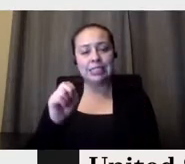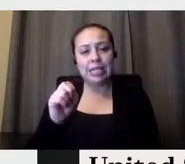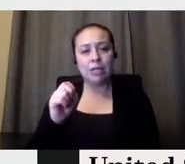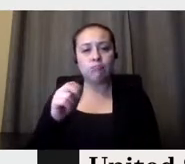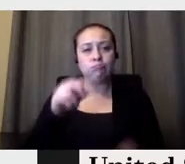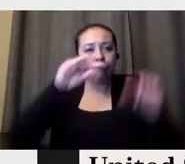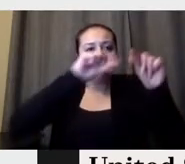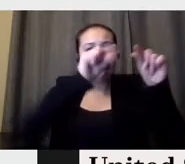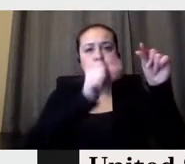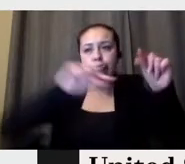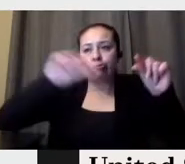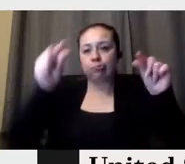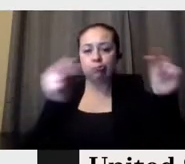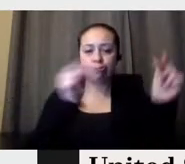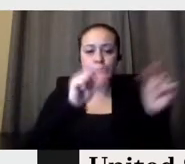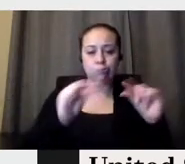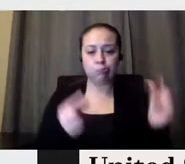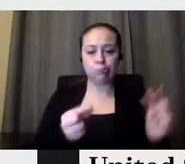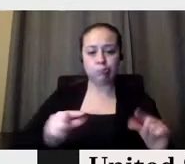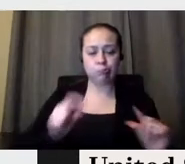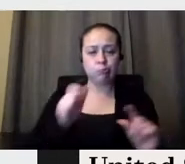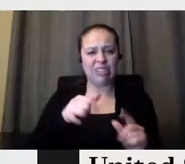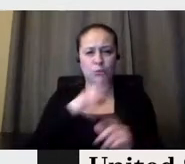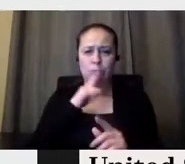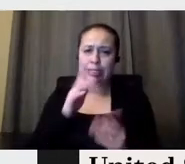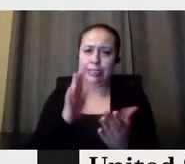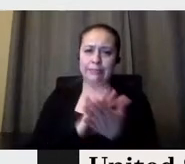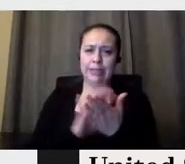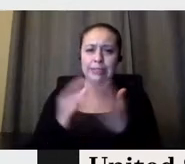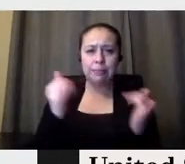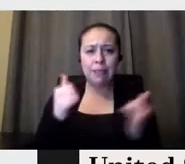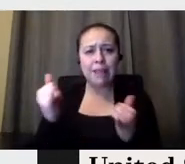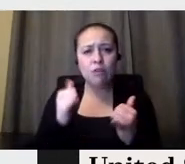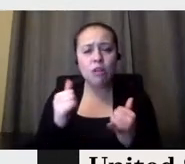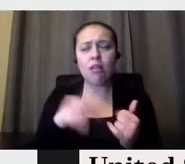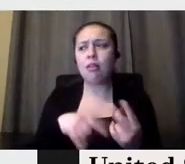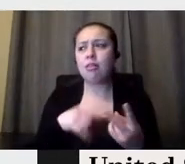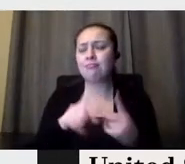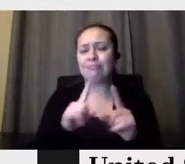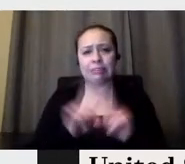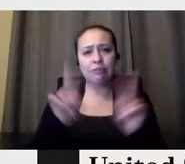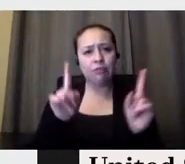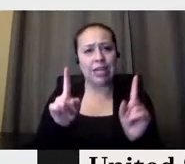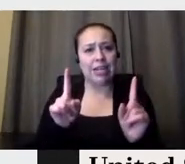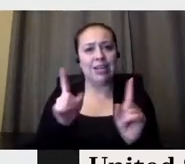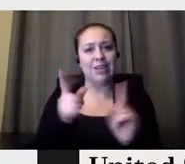very playful and it's very different from the, from the posters we receive.